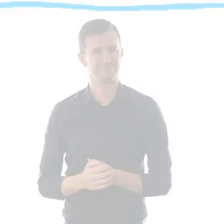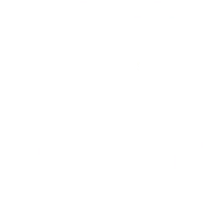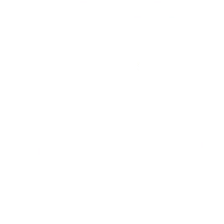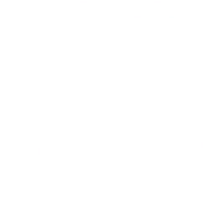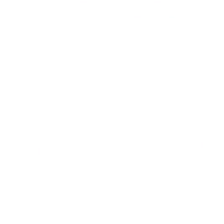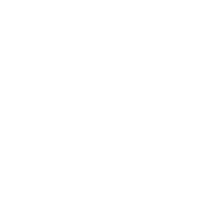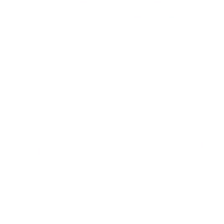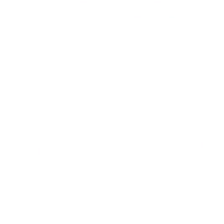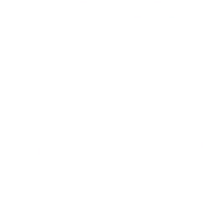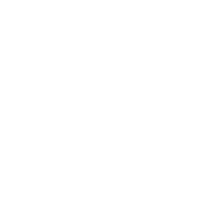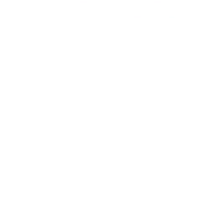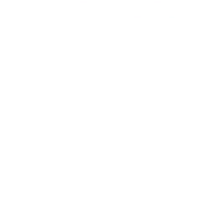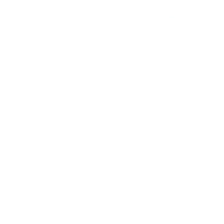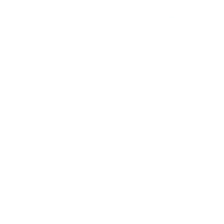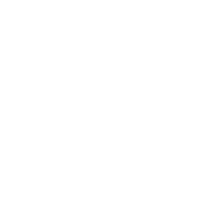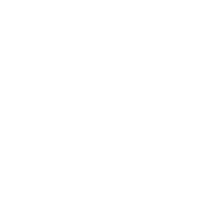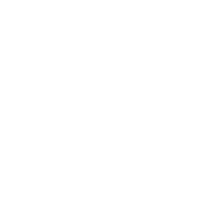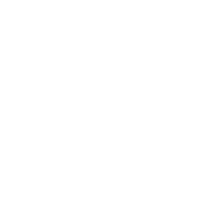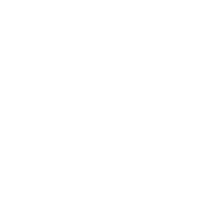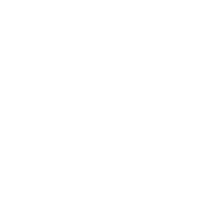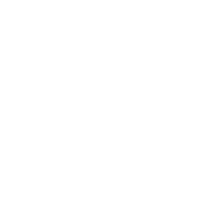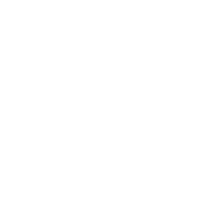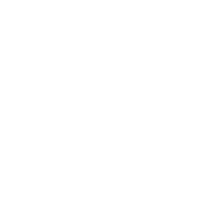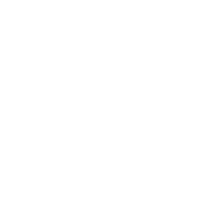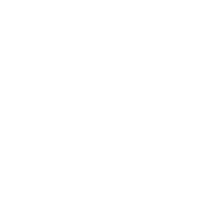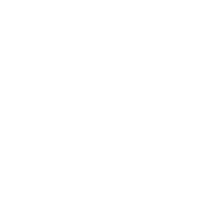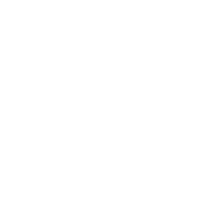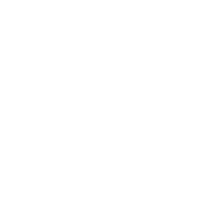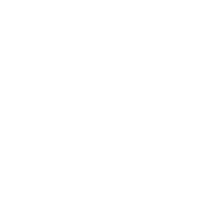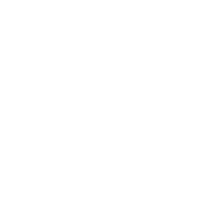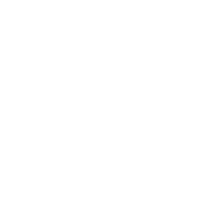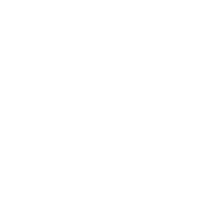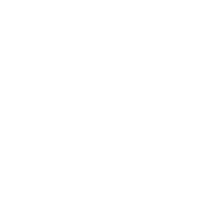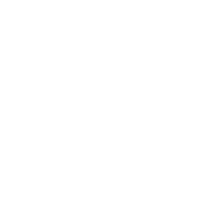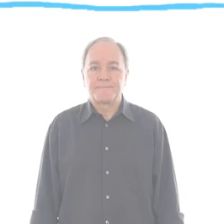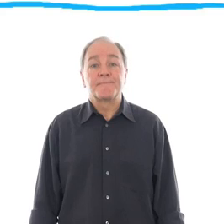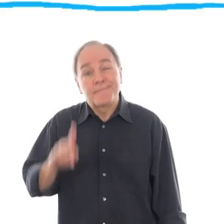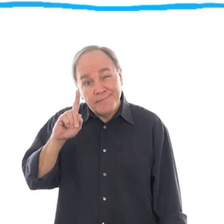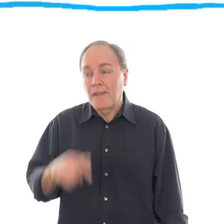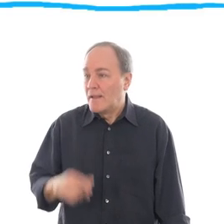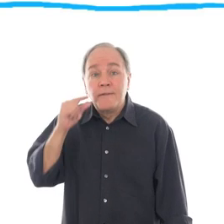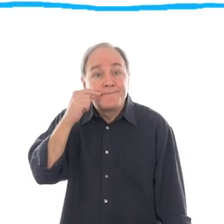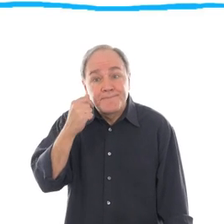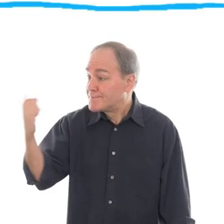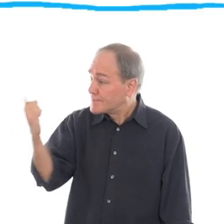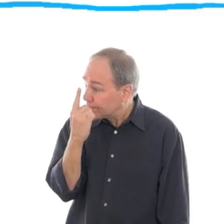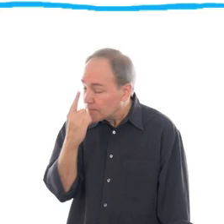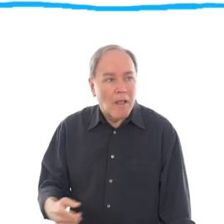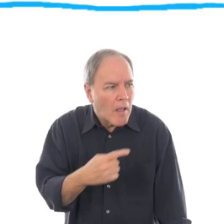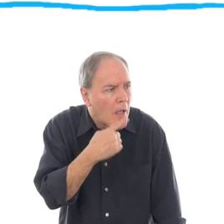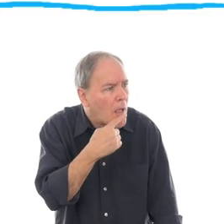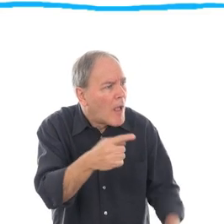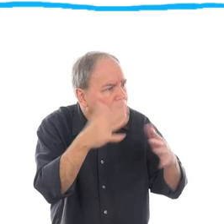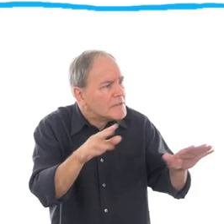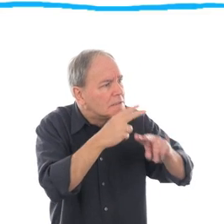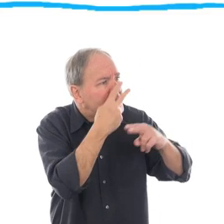When Phong Anh, 17, Vietnam. She uses a wheelchair. Another time, a guy came up to me and he